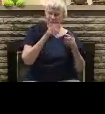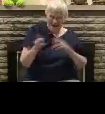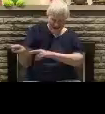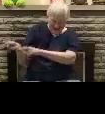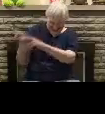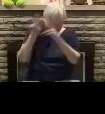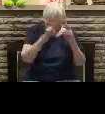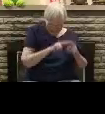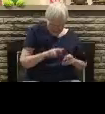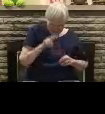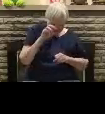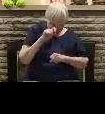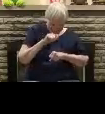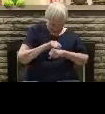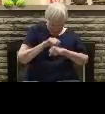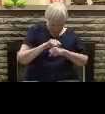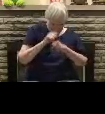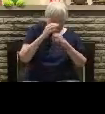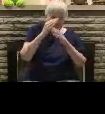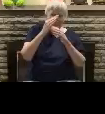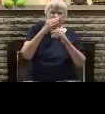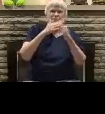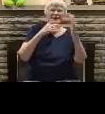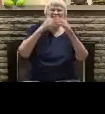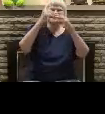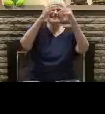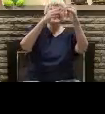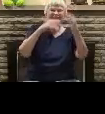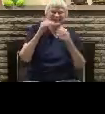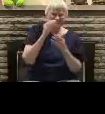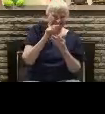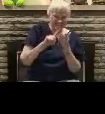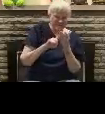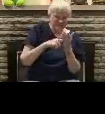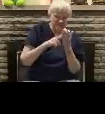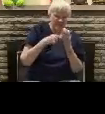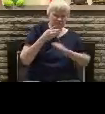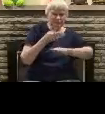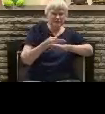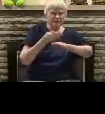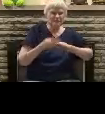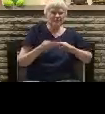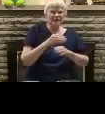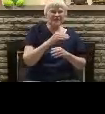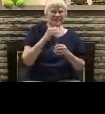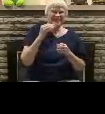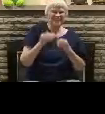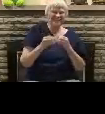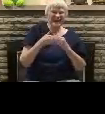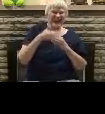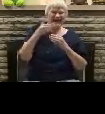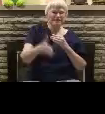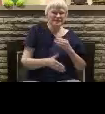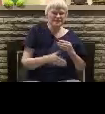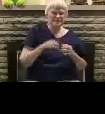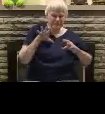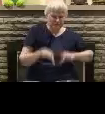everything ready. And that temple will be built sometime either right before or right after the rapture,